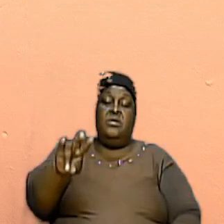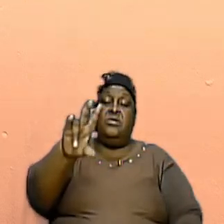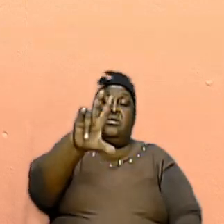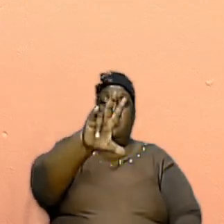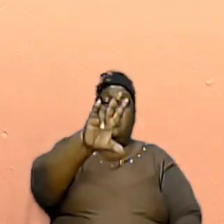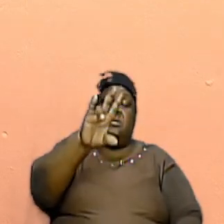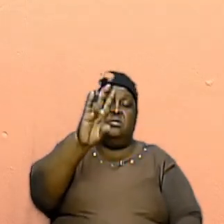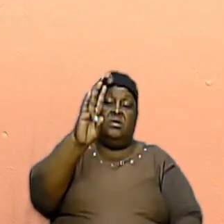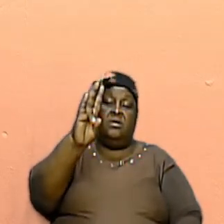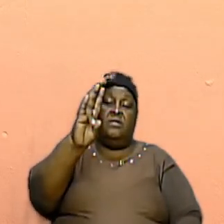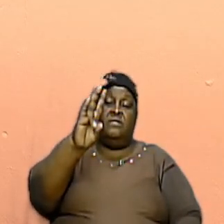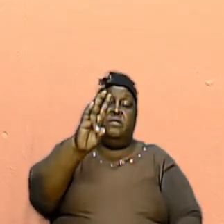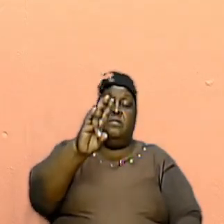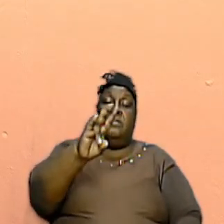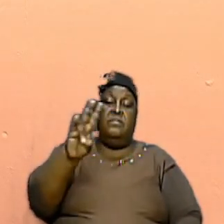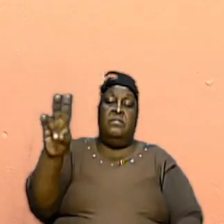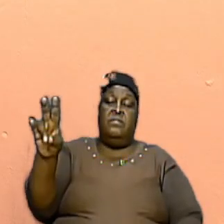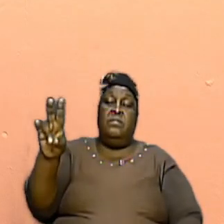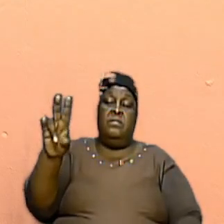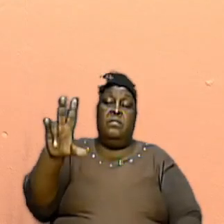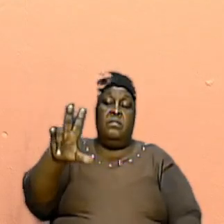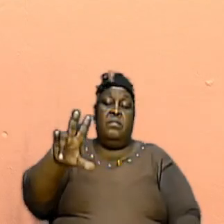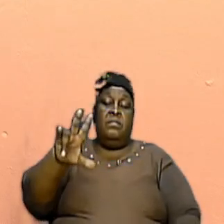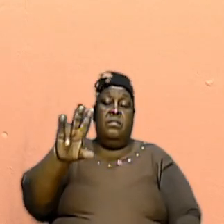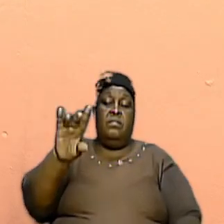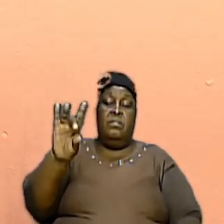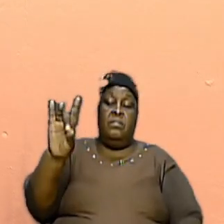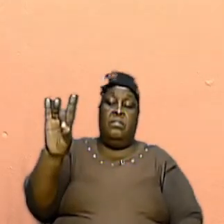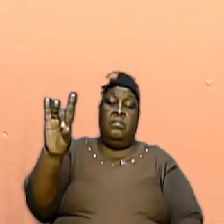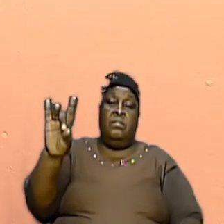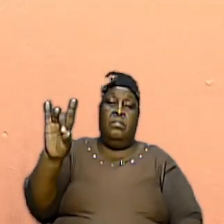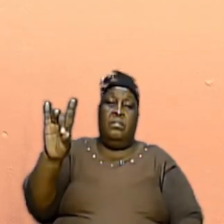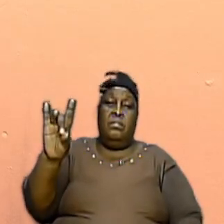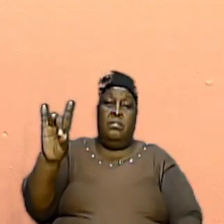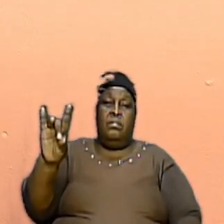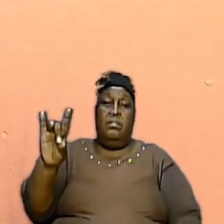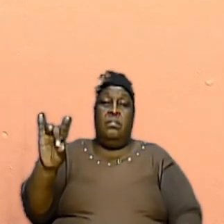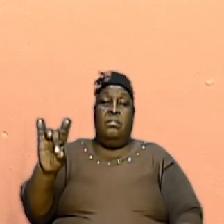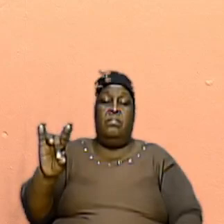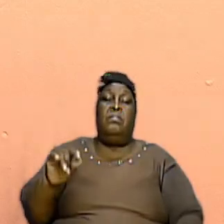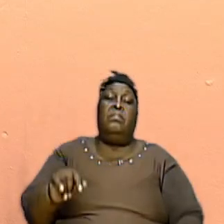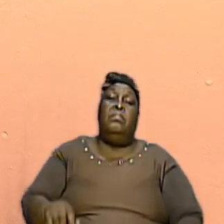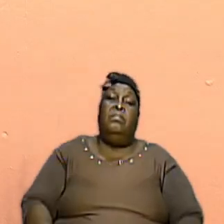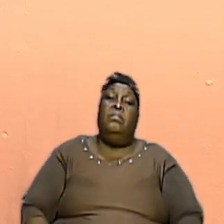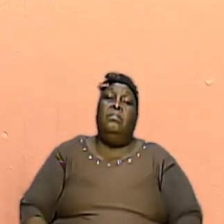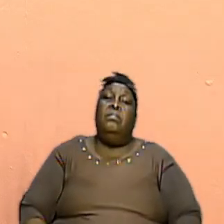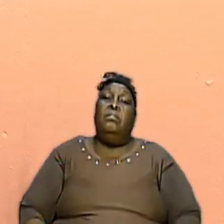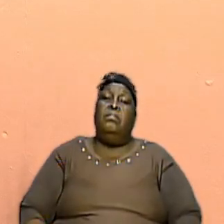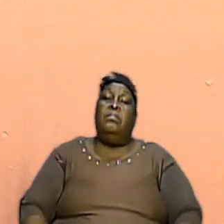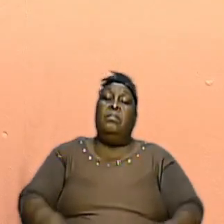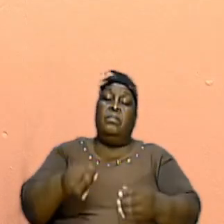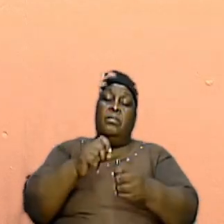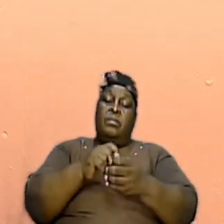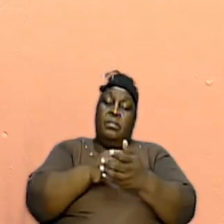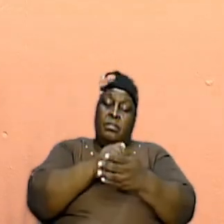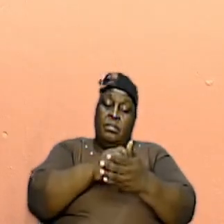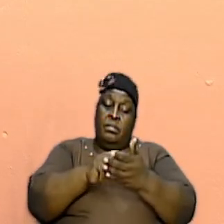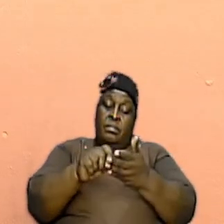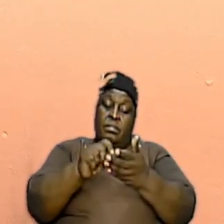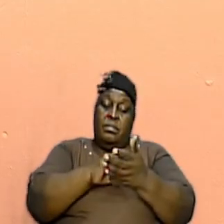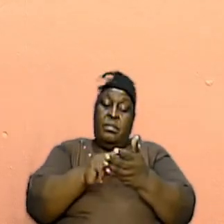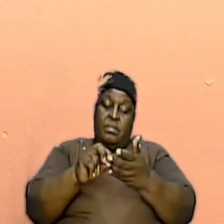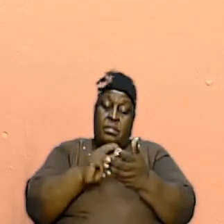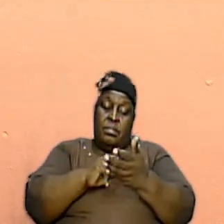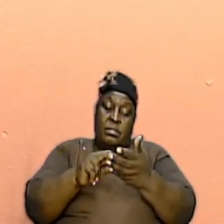38 and then we're going to pick up from about verse 44 just to read a few more because I want to give us a kind of